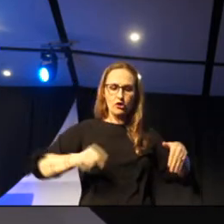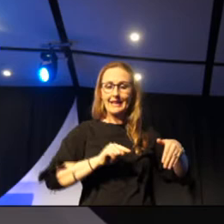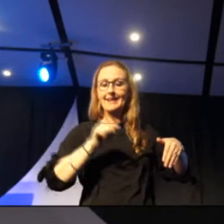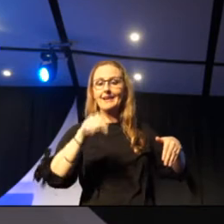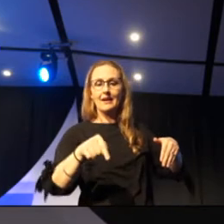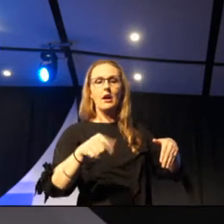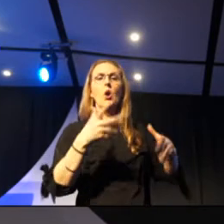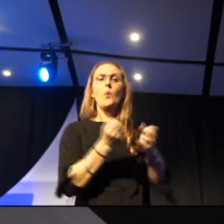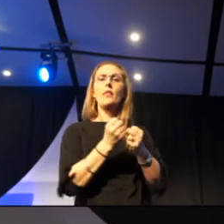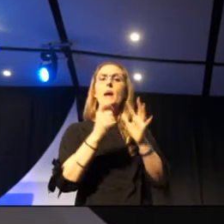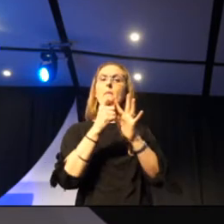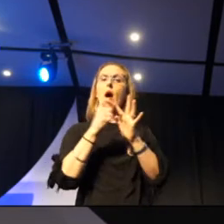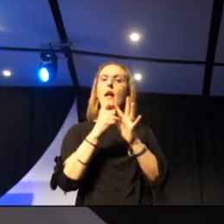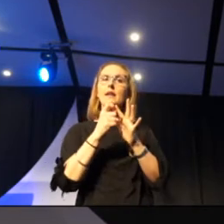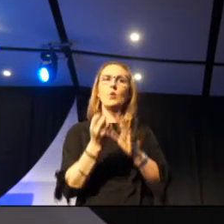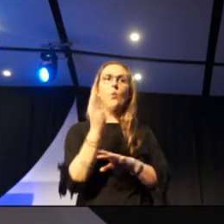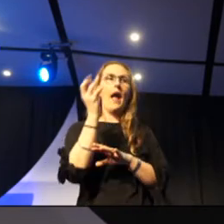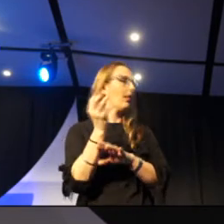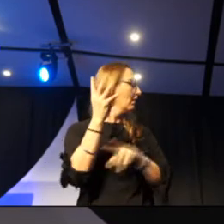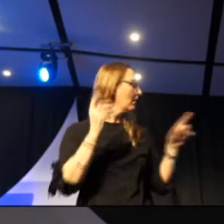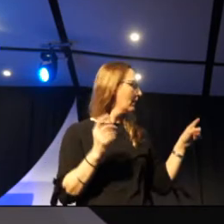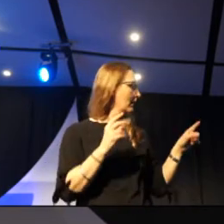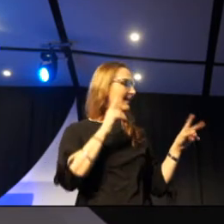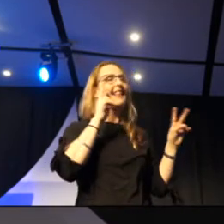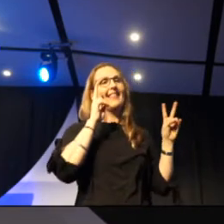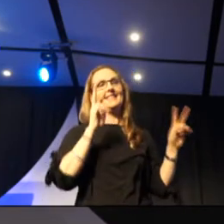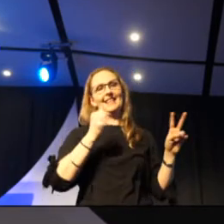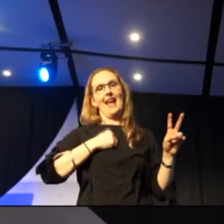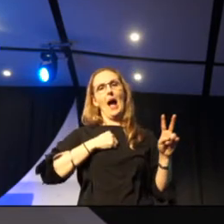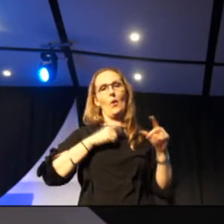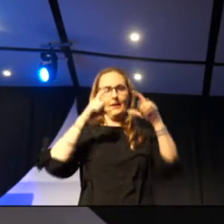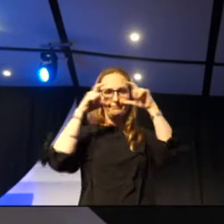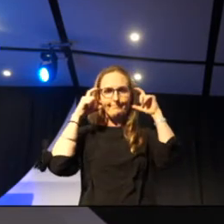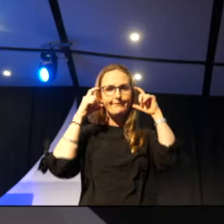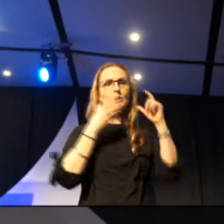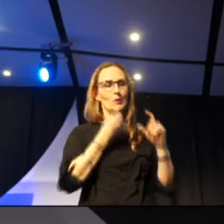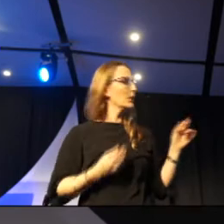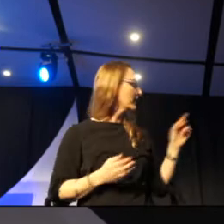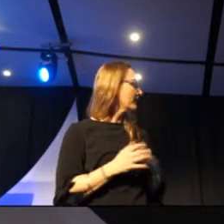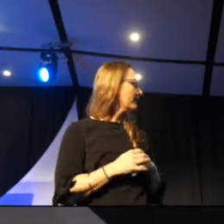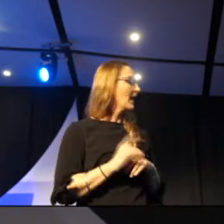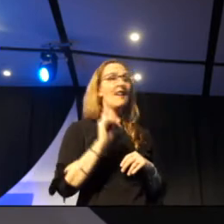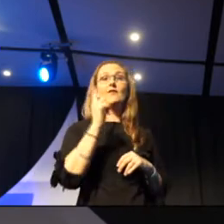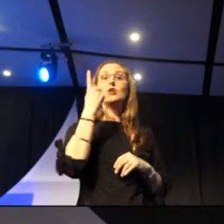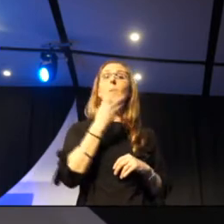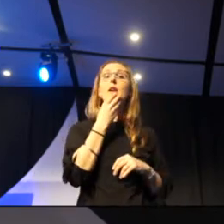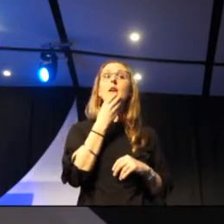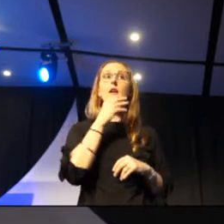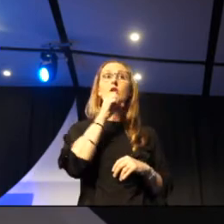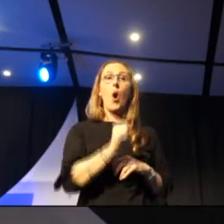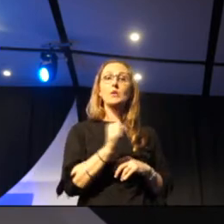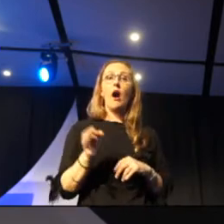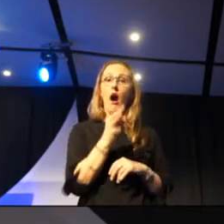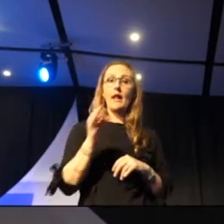pilot whales. There are all the scenes they're seeing in the headsets now. This is, of course, the first, at Goat Island, the first marine